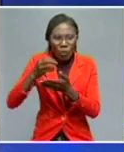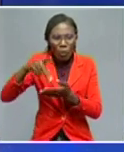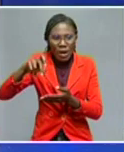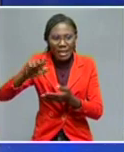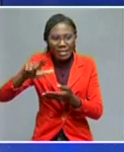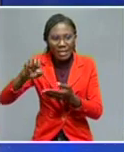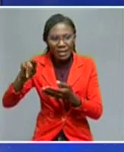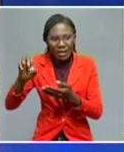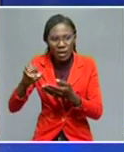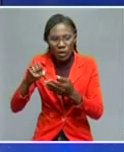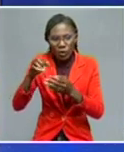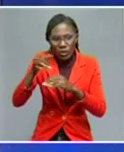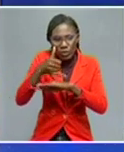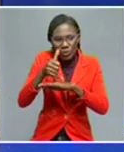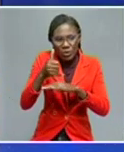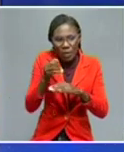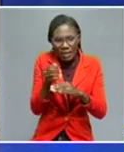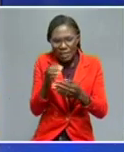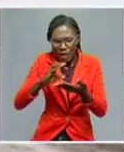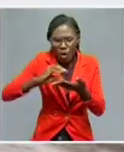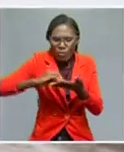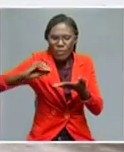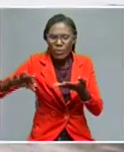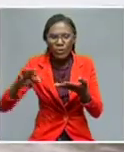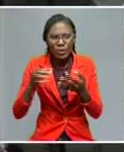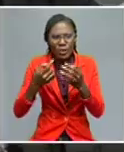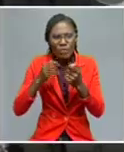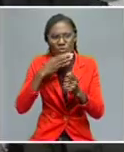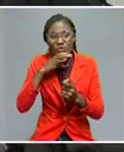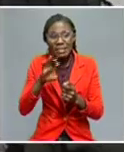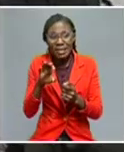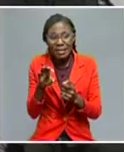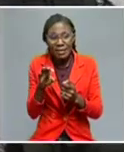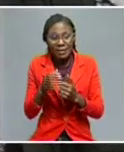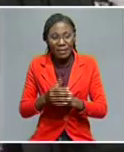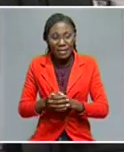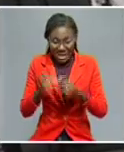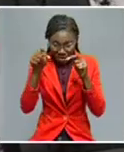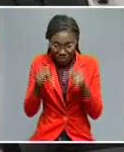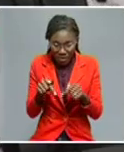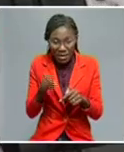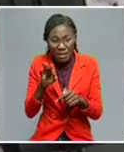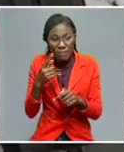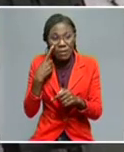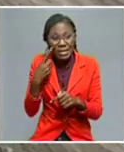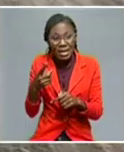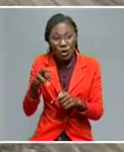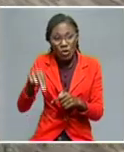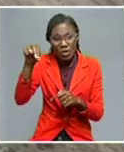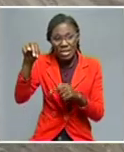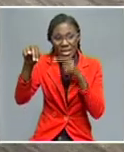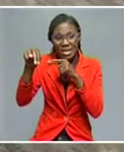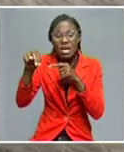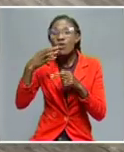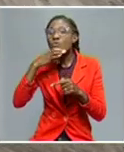perished in that war. And today if you look at the northern part of